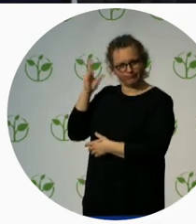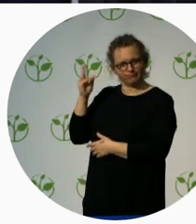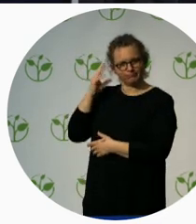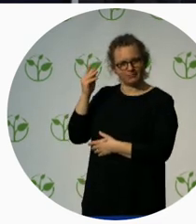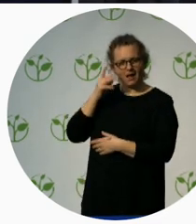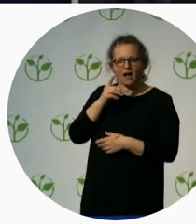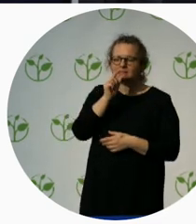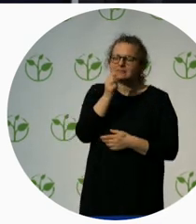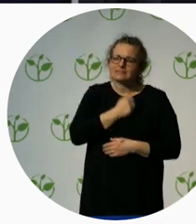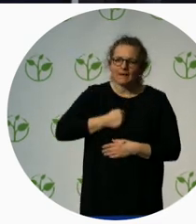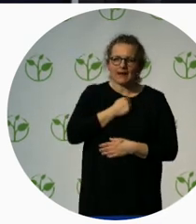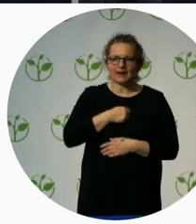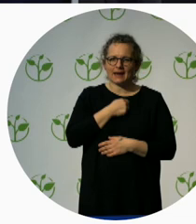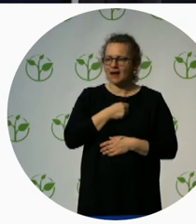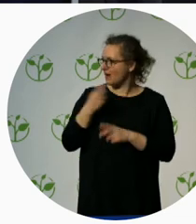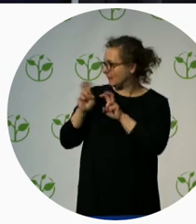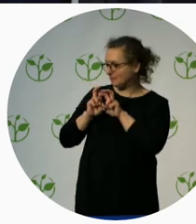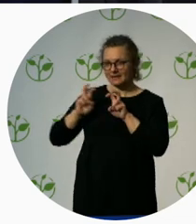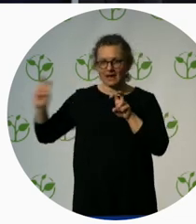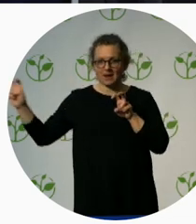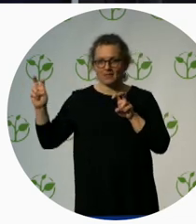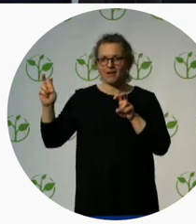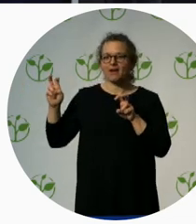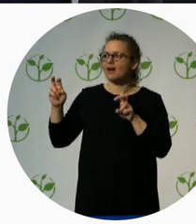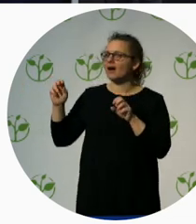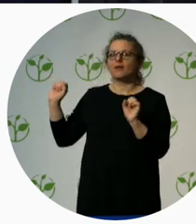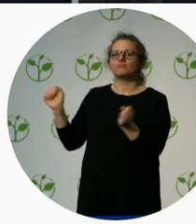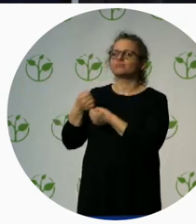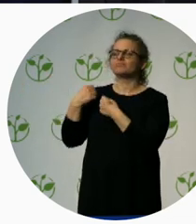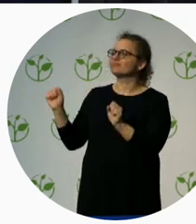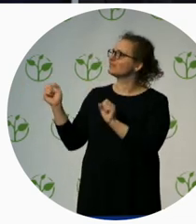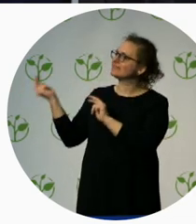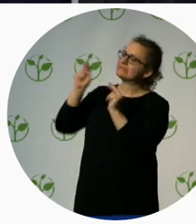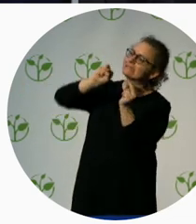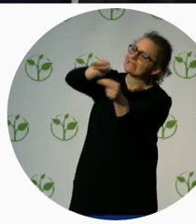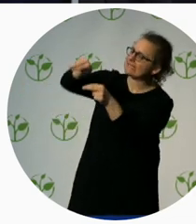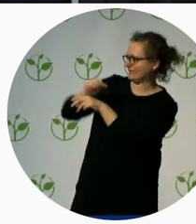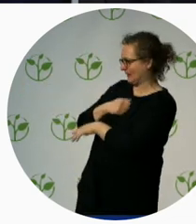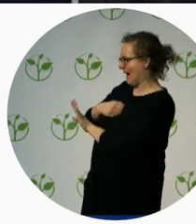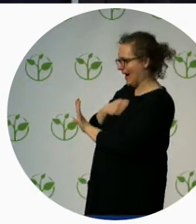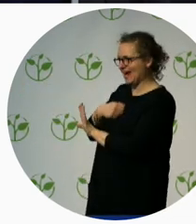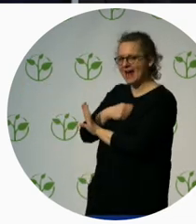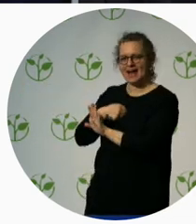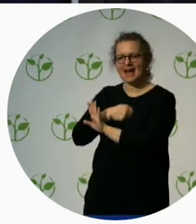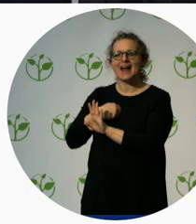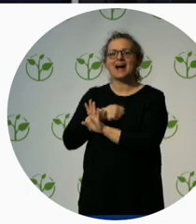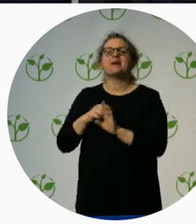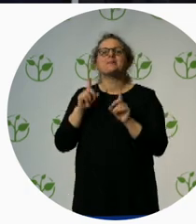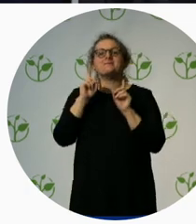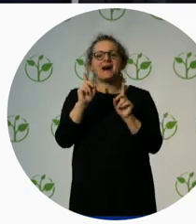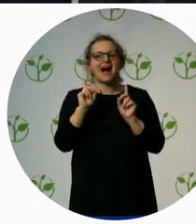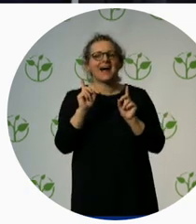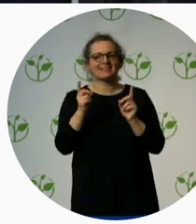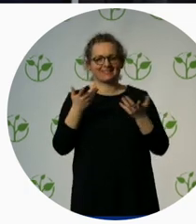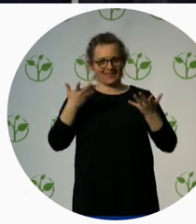around later on. And this is supportive communication, of course, in visual pictures. So, for people with visual